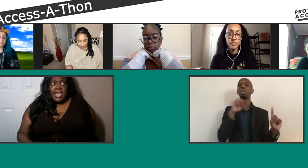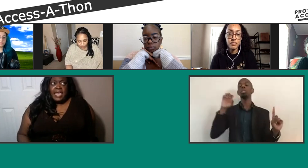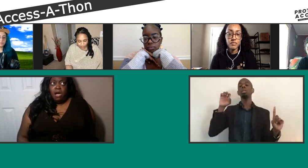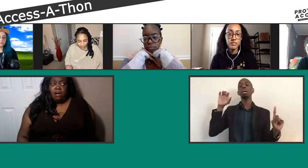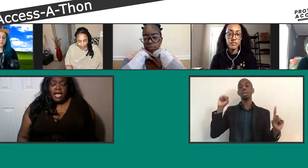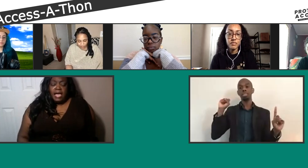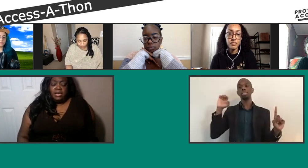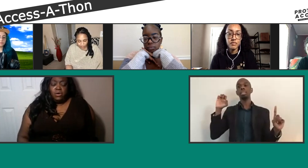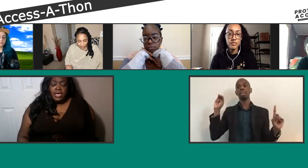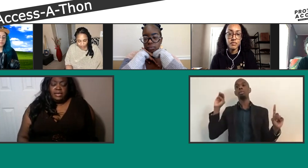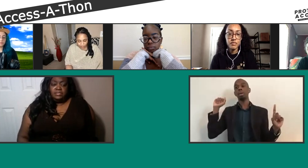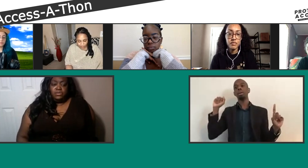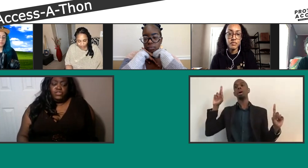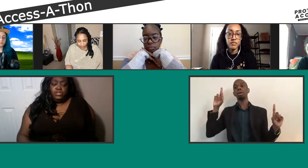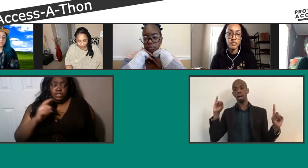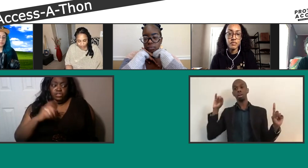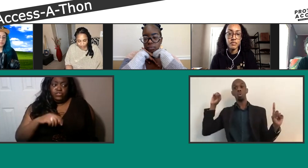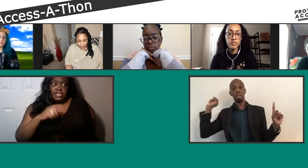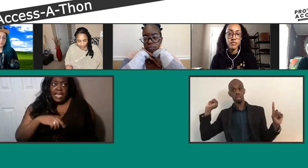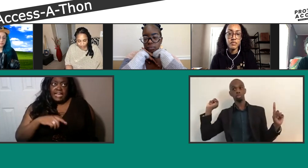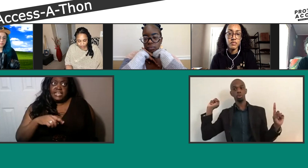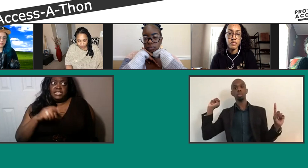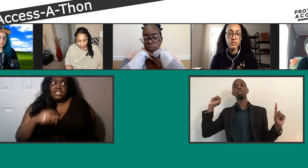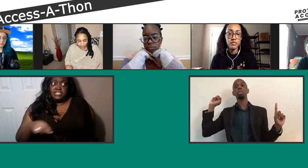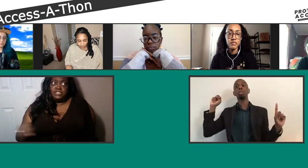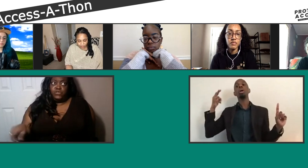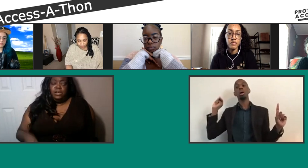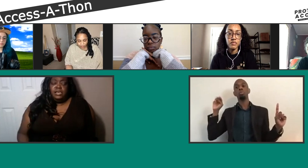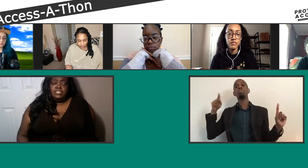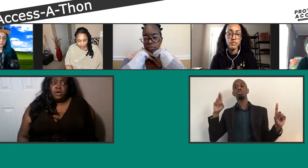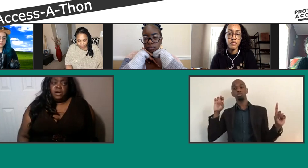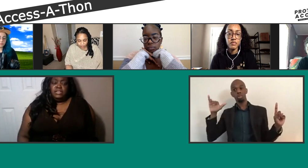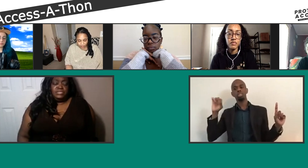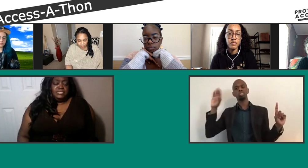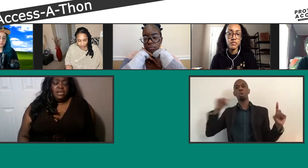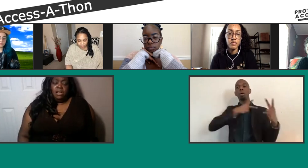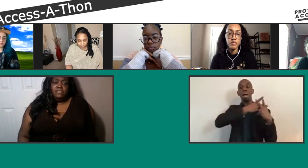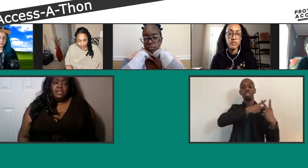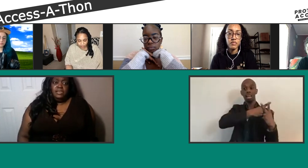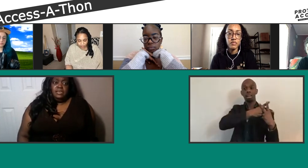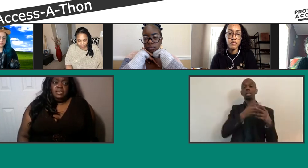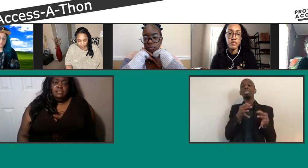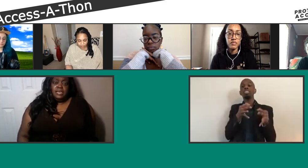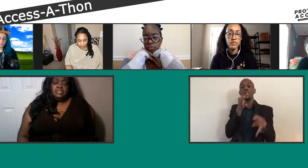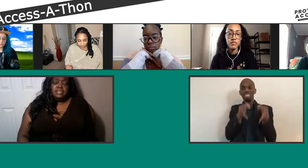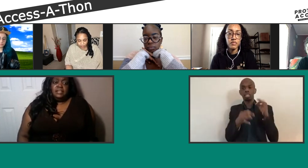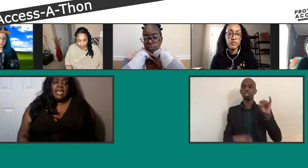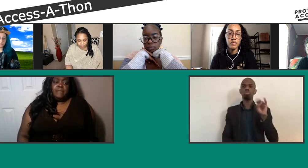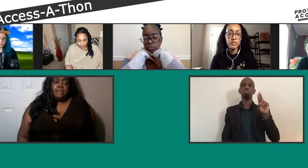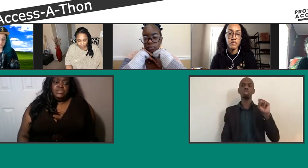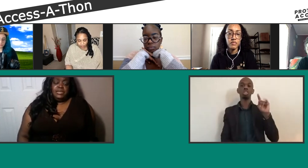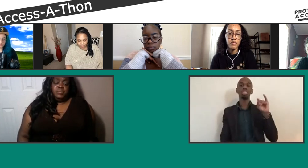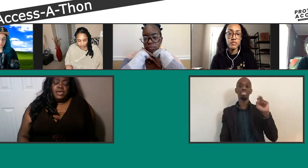-M-A-R-I-O-N. So if you look for hashtag justice for Samarian, you'll see all of the things that